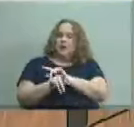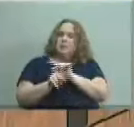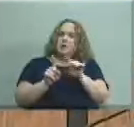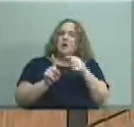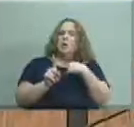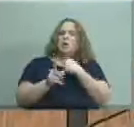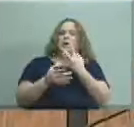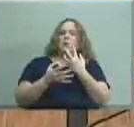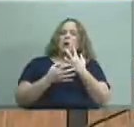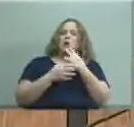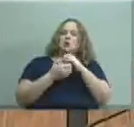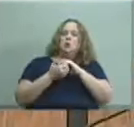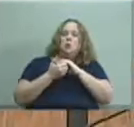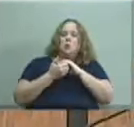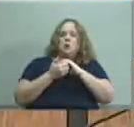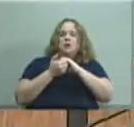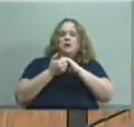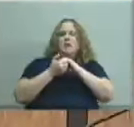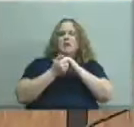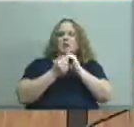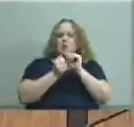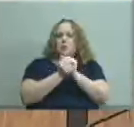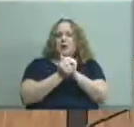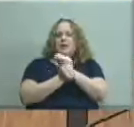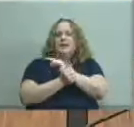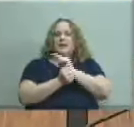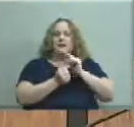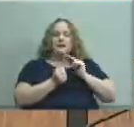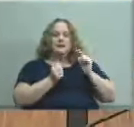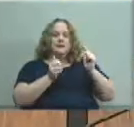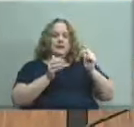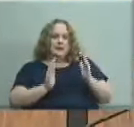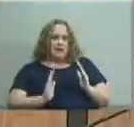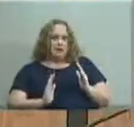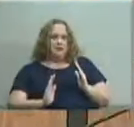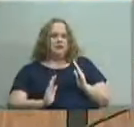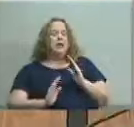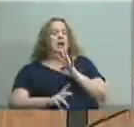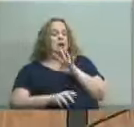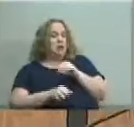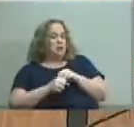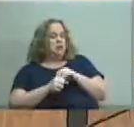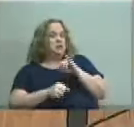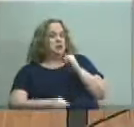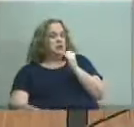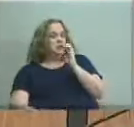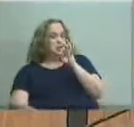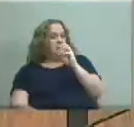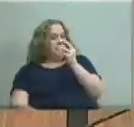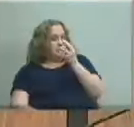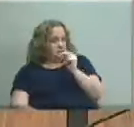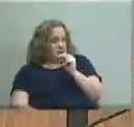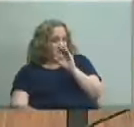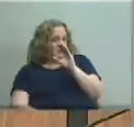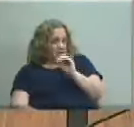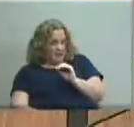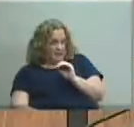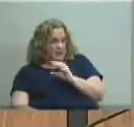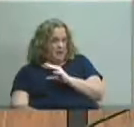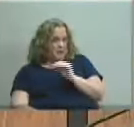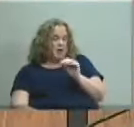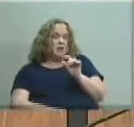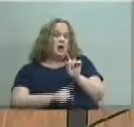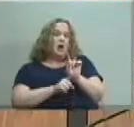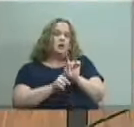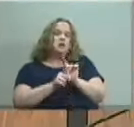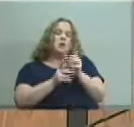work together with legislators which means not only certainly including the jefferson county delegation but not only we